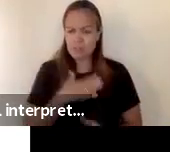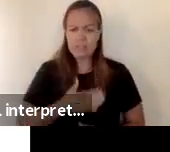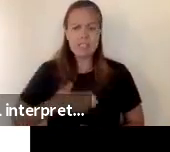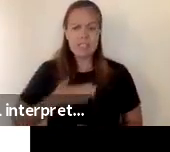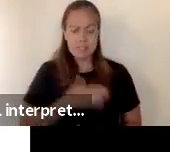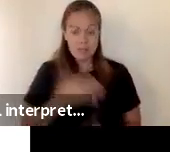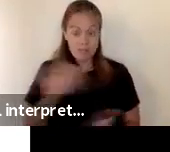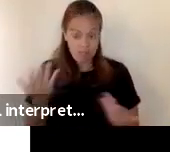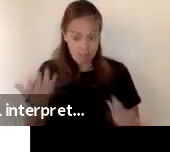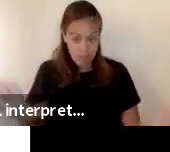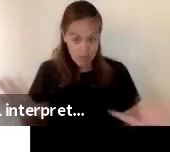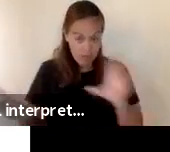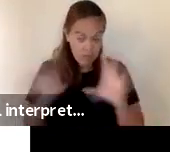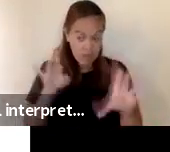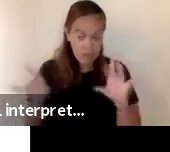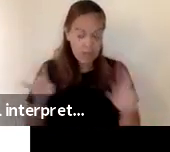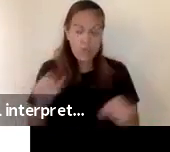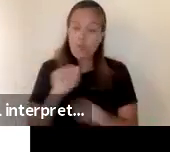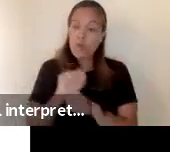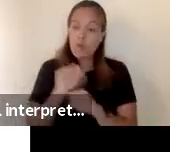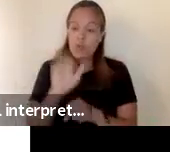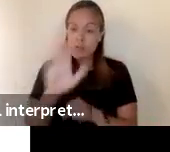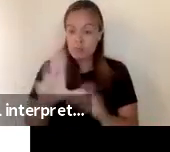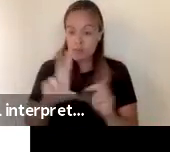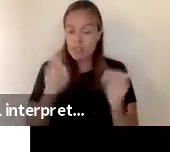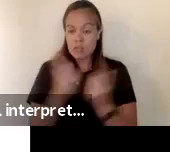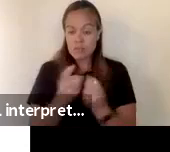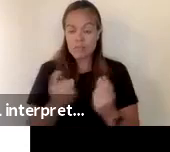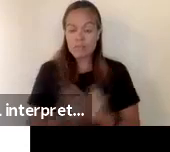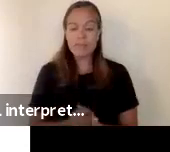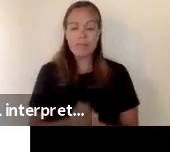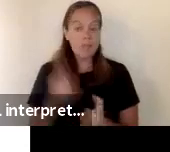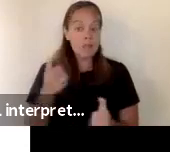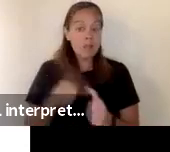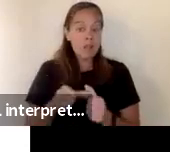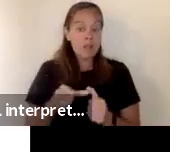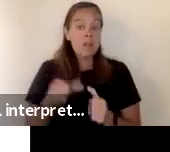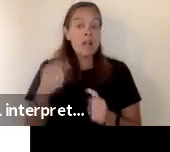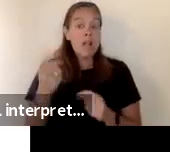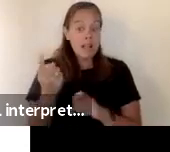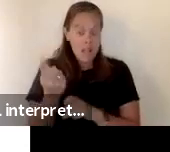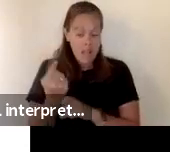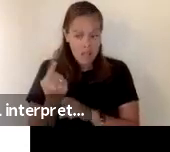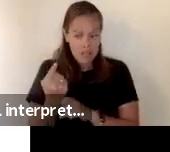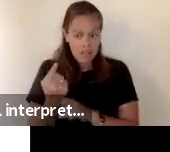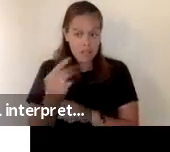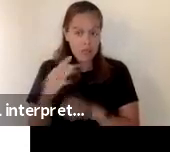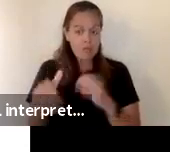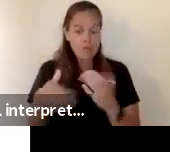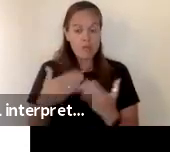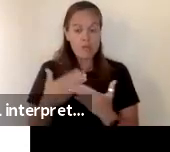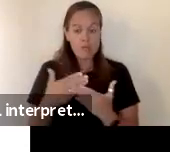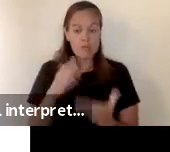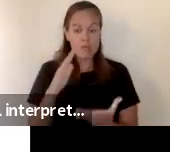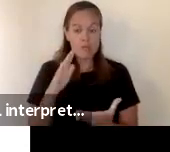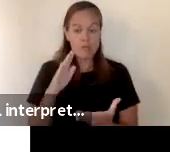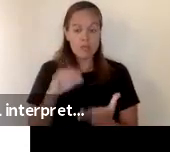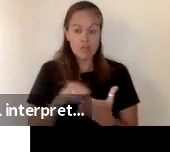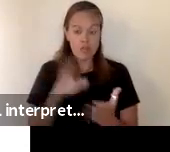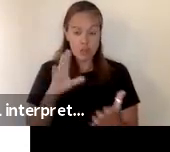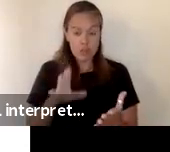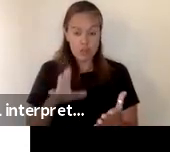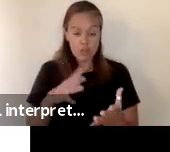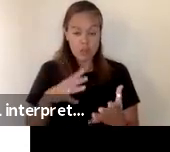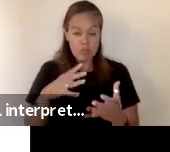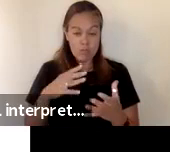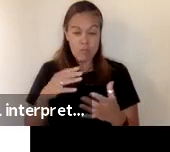once you've made your selection work with your district but remember last year's all students out on